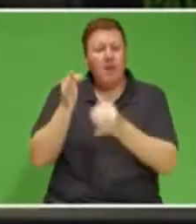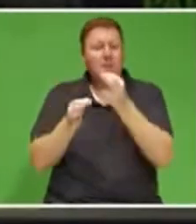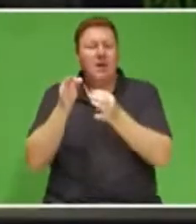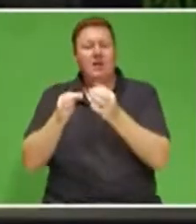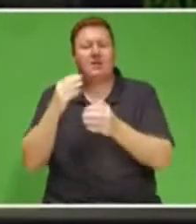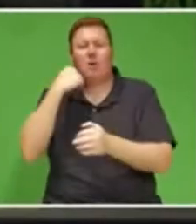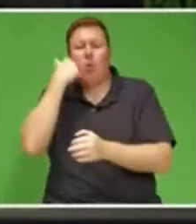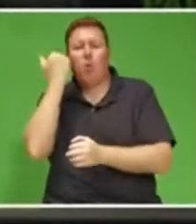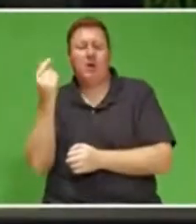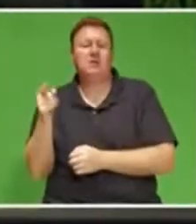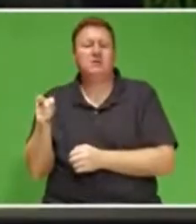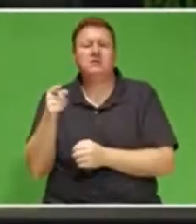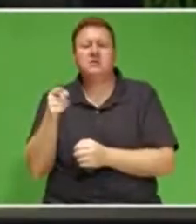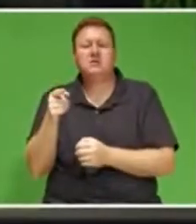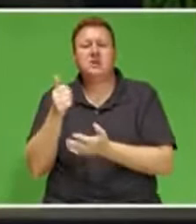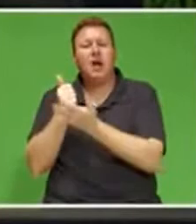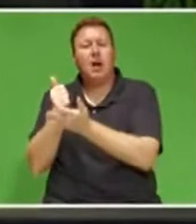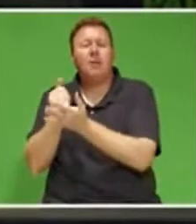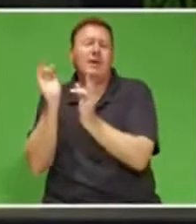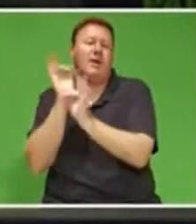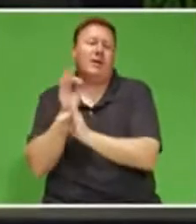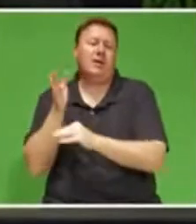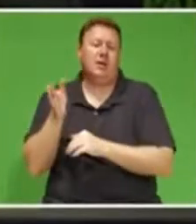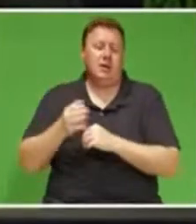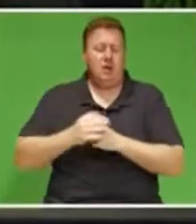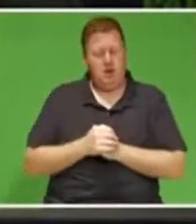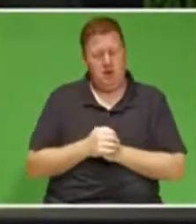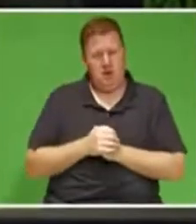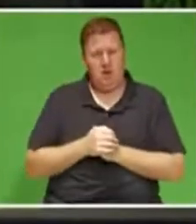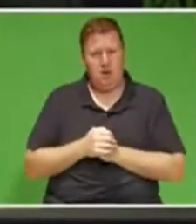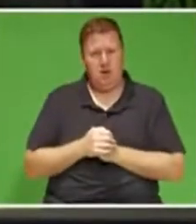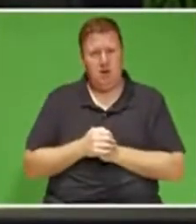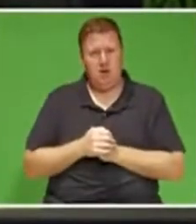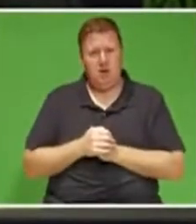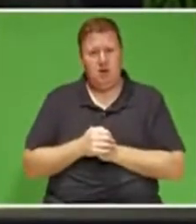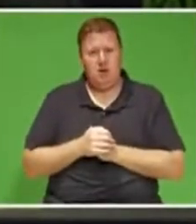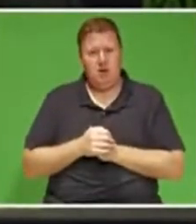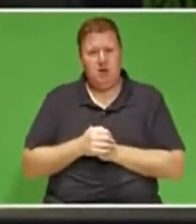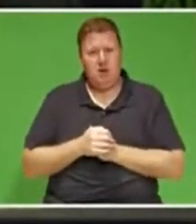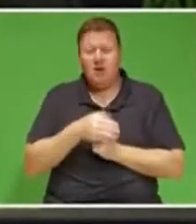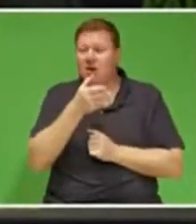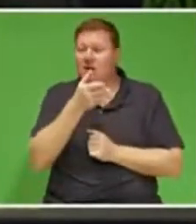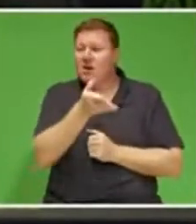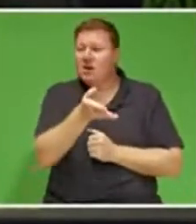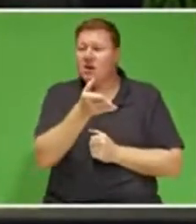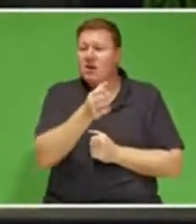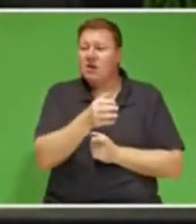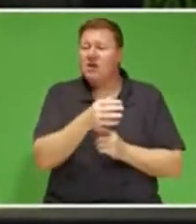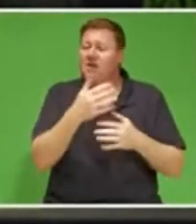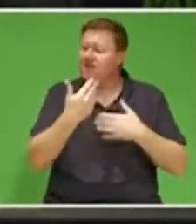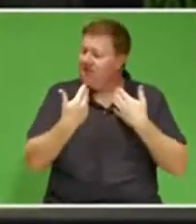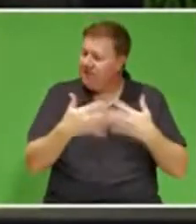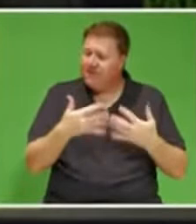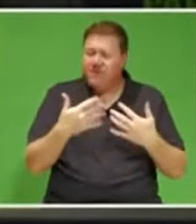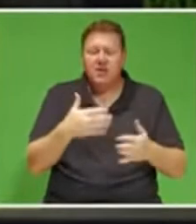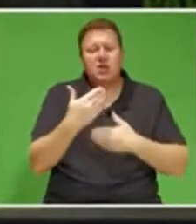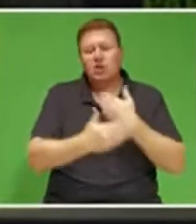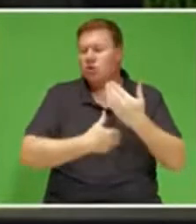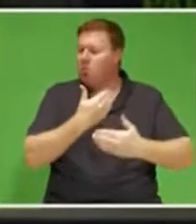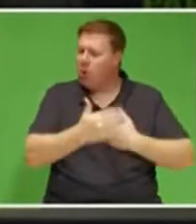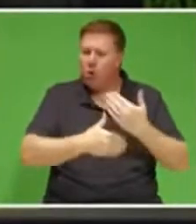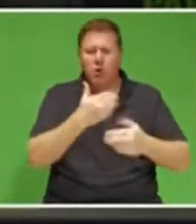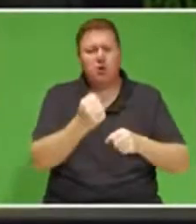to recognize the progress that has been made and progress that is plainly